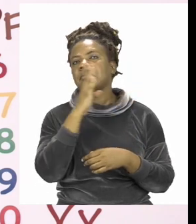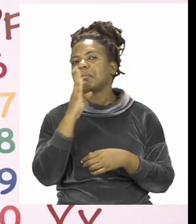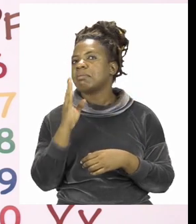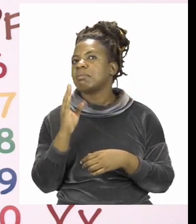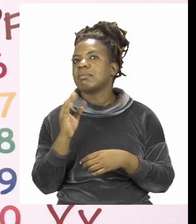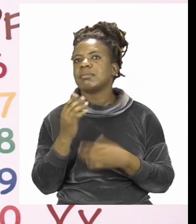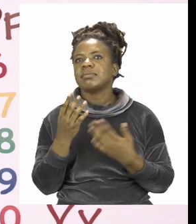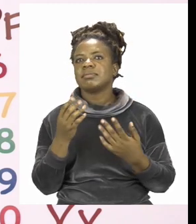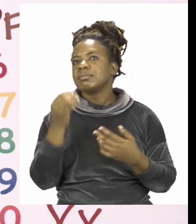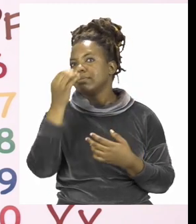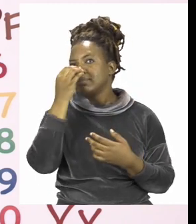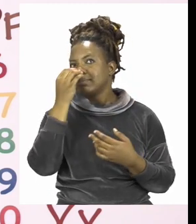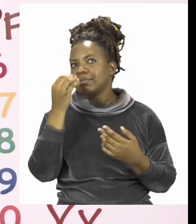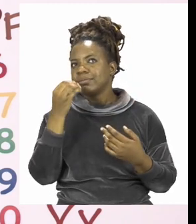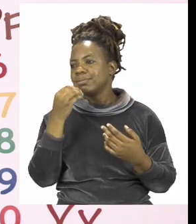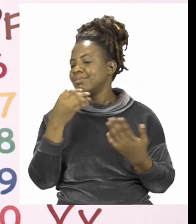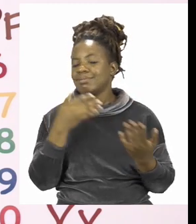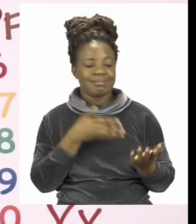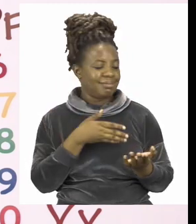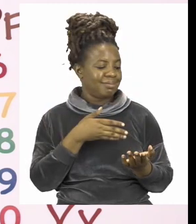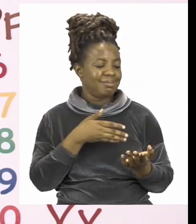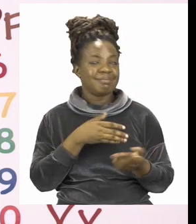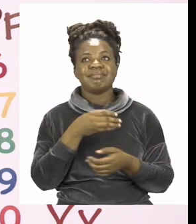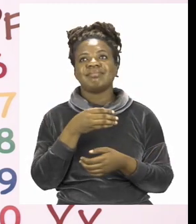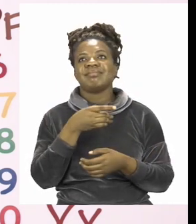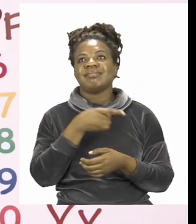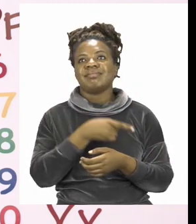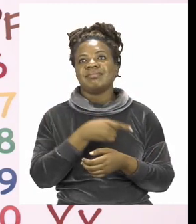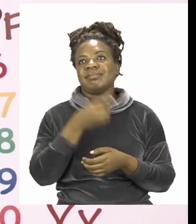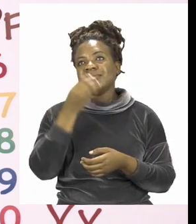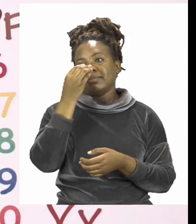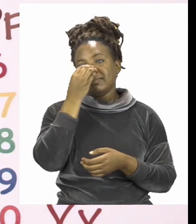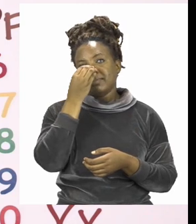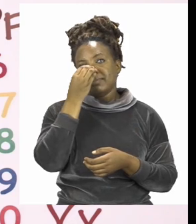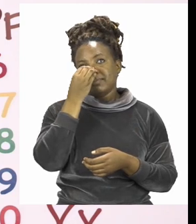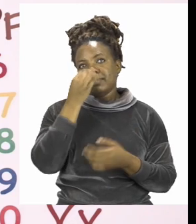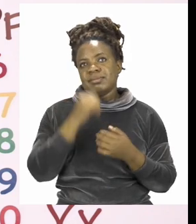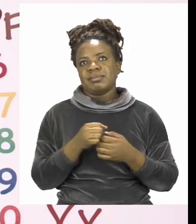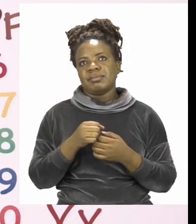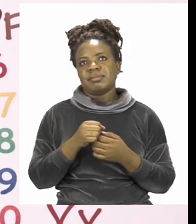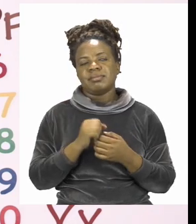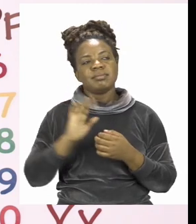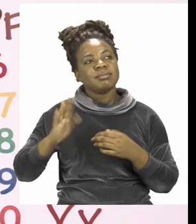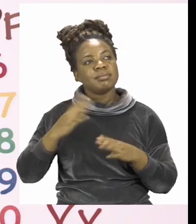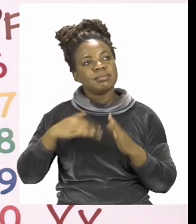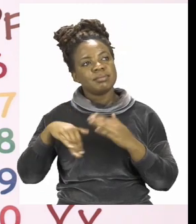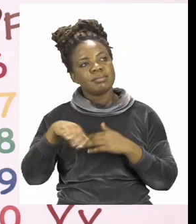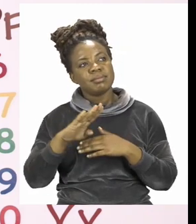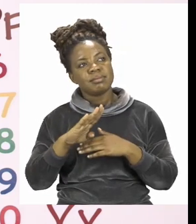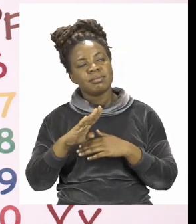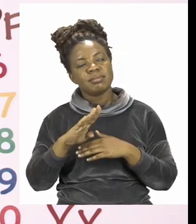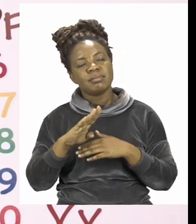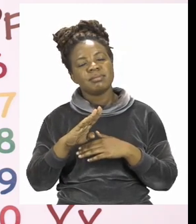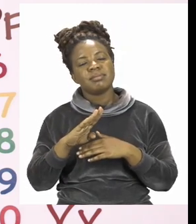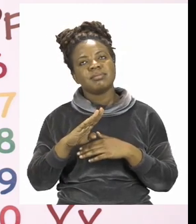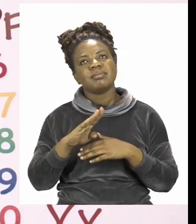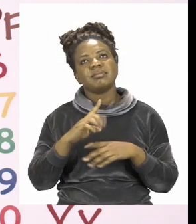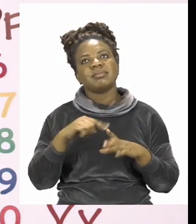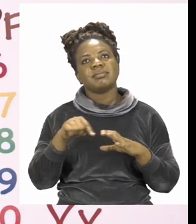Sashi? Oh, there you are, Sashi. Would you like to go outside today? Wonderful.